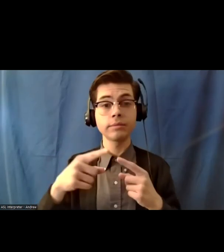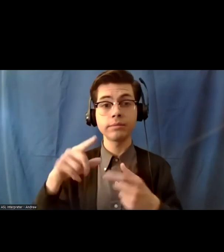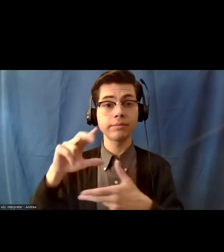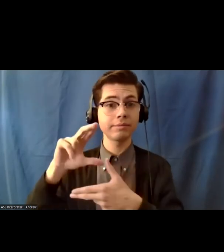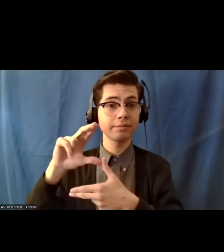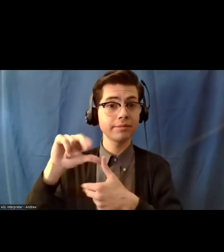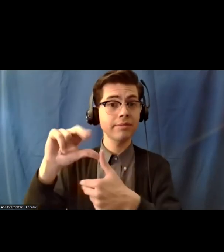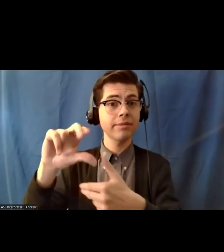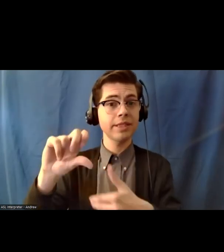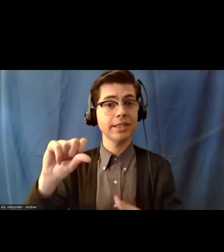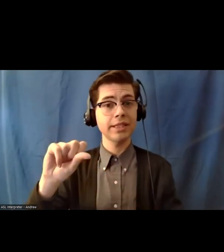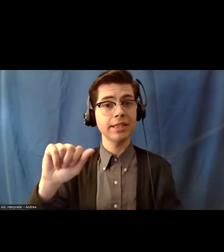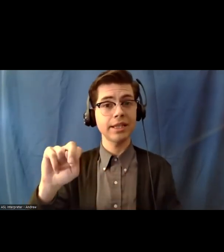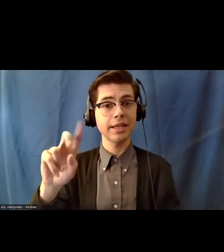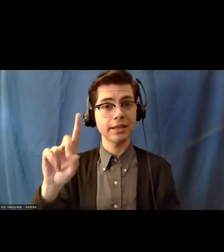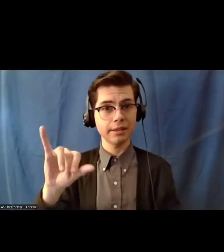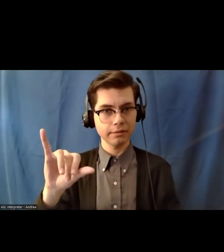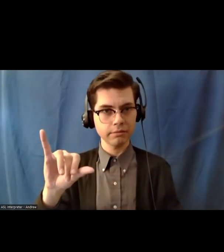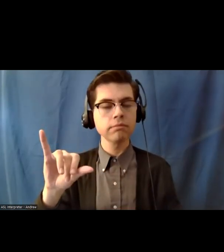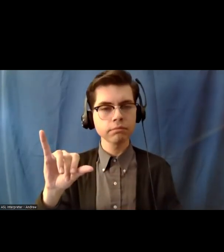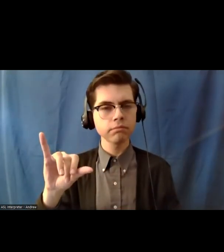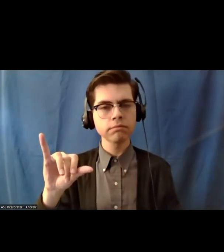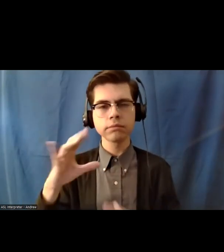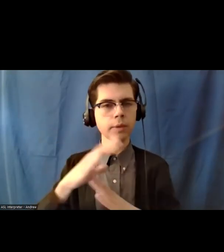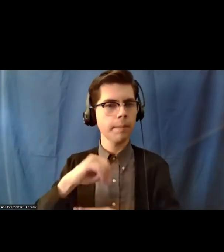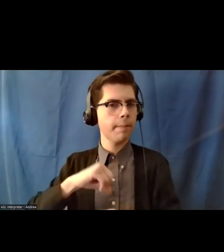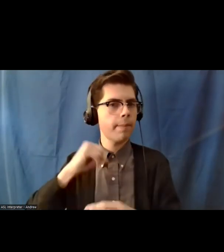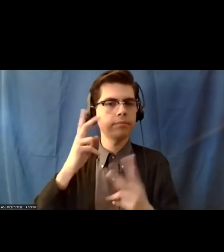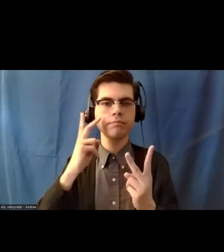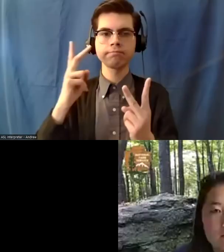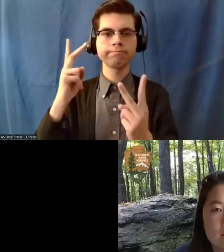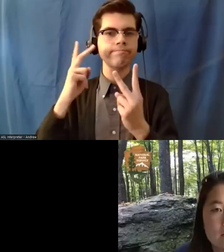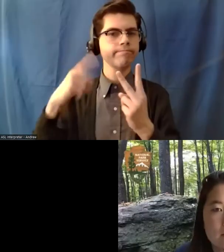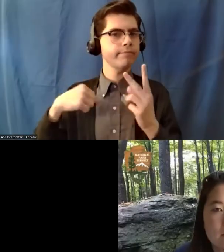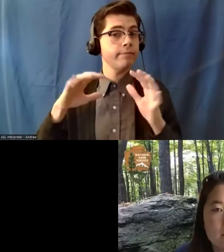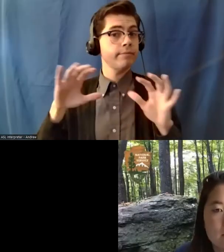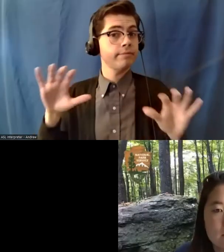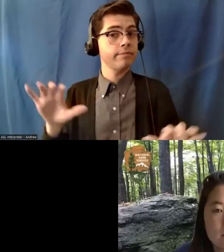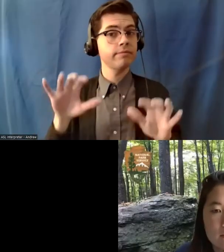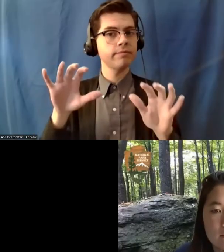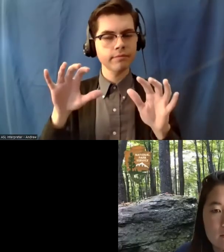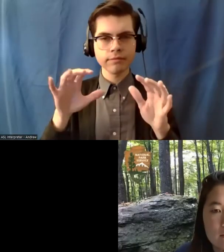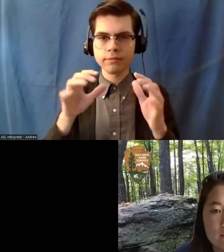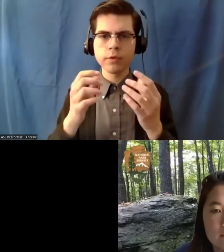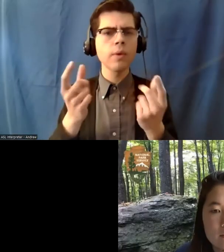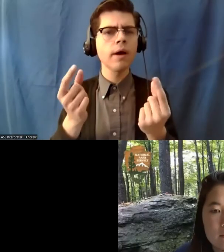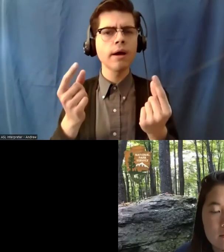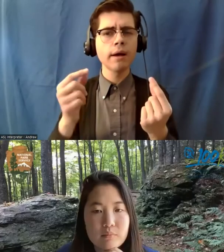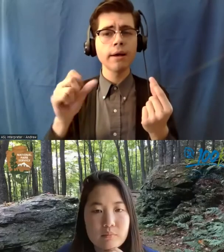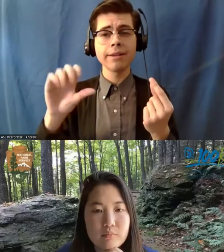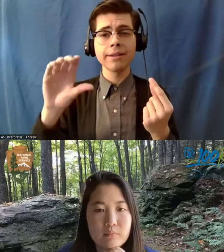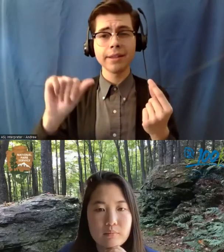the proud moment for me is to see how sea gathered their staff